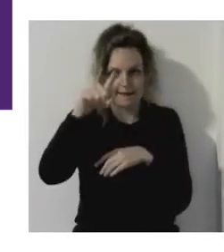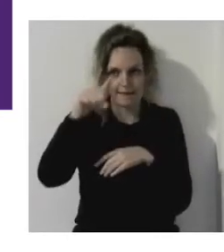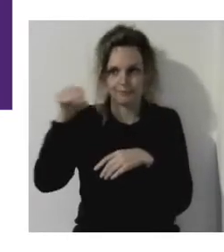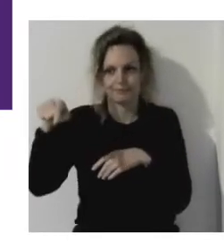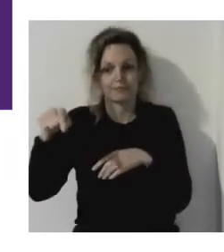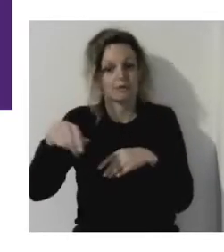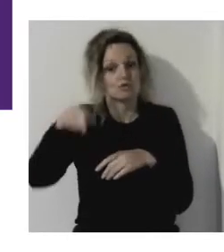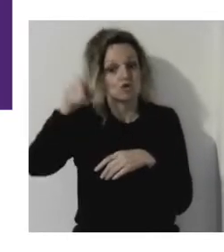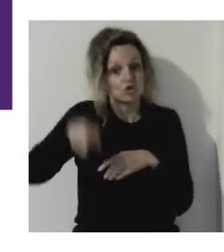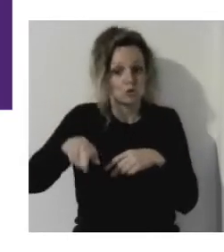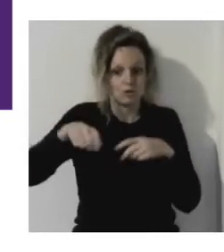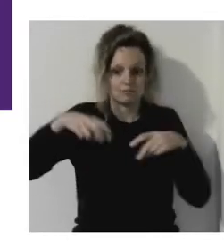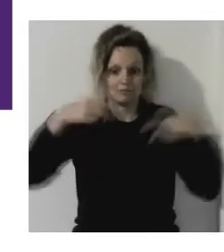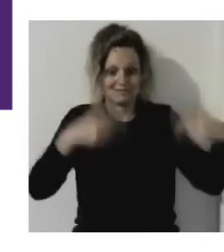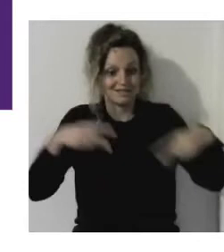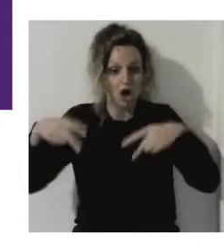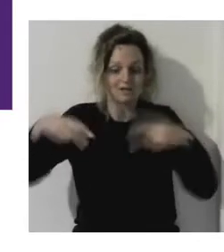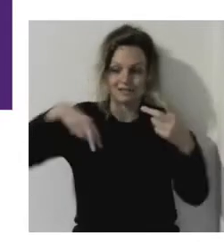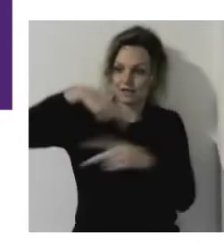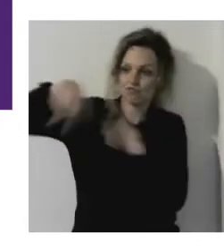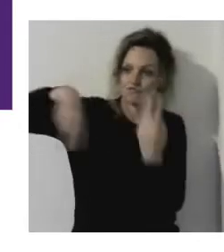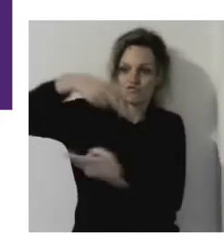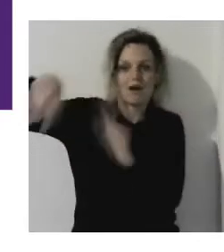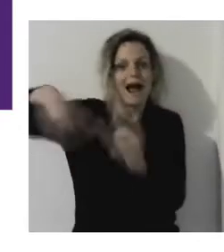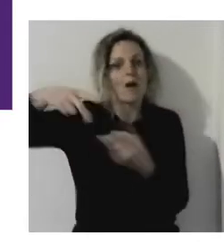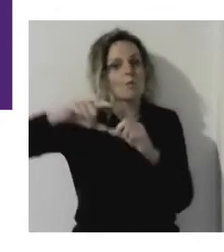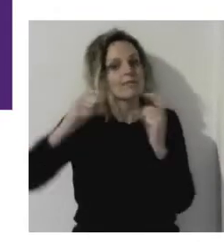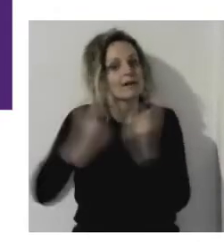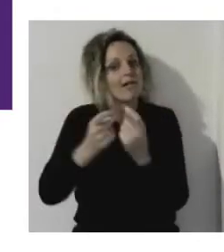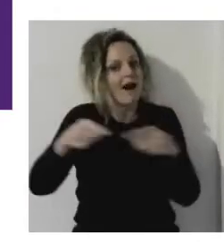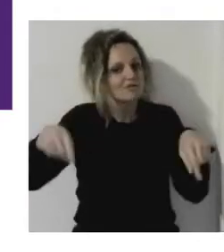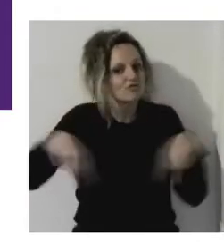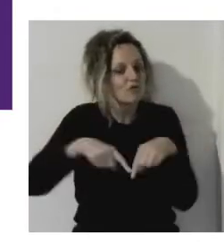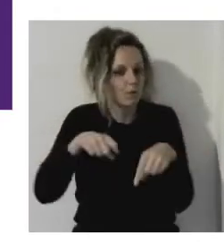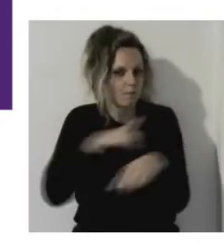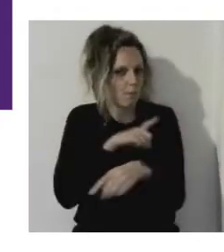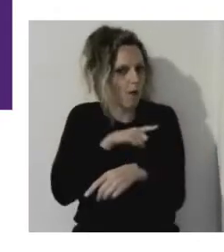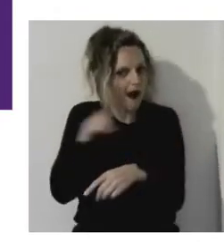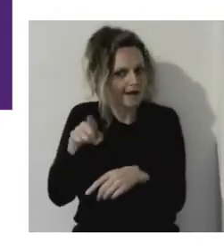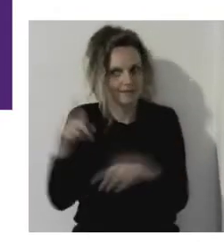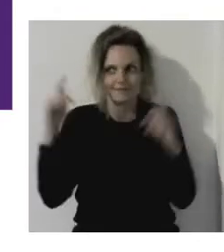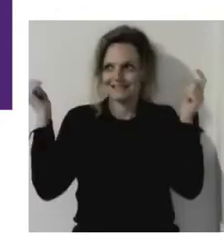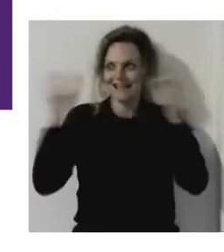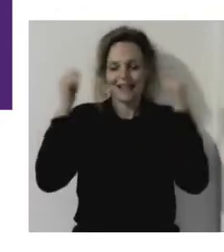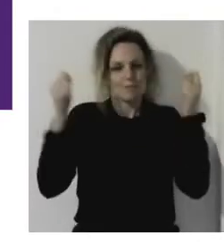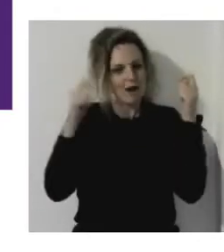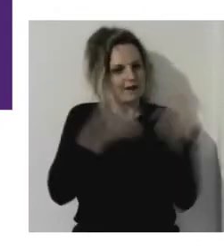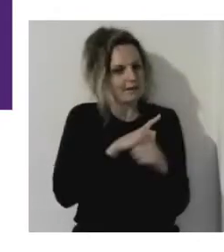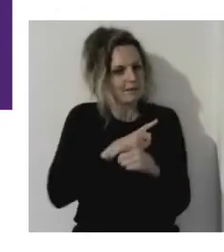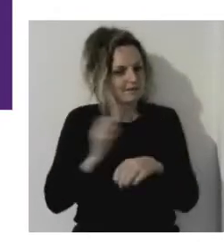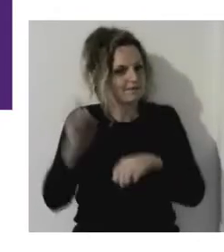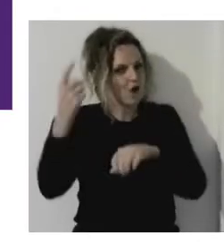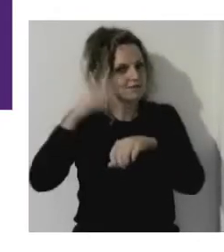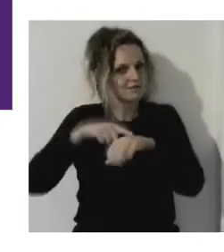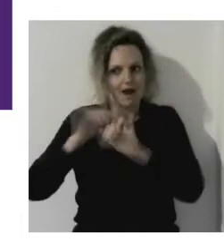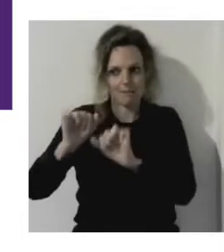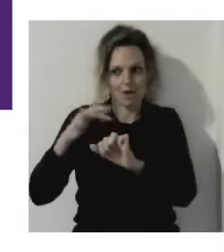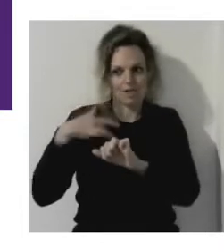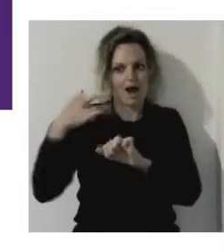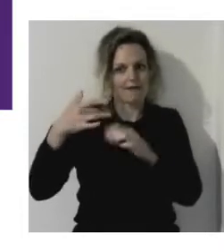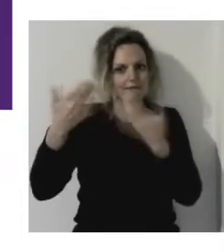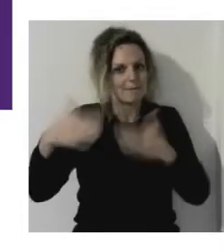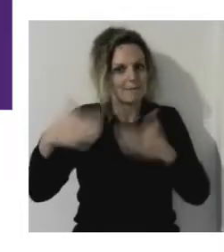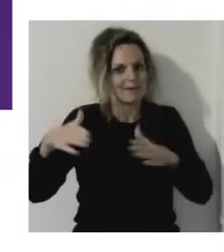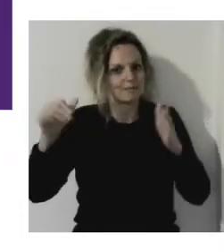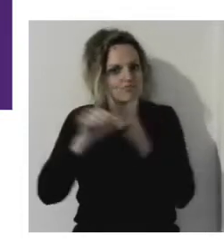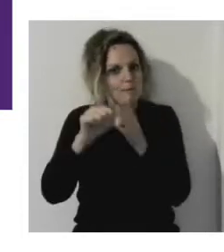she had solved an equation. So was there a kind of personal motivation for this, as well as wanting